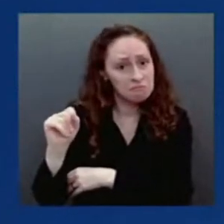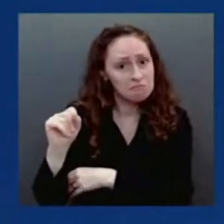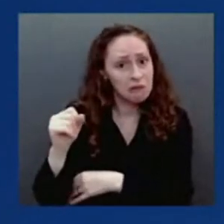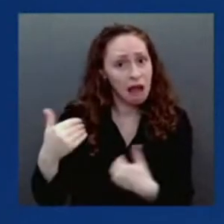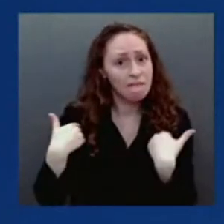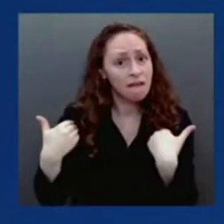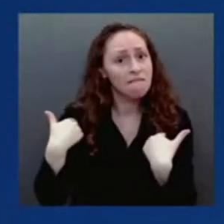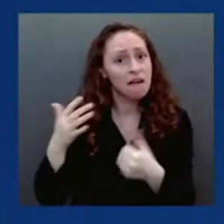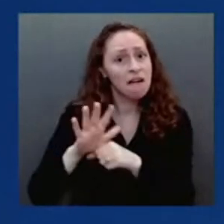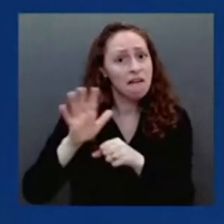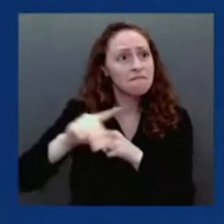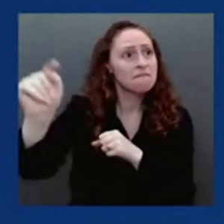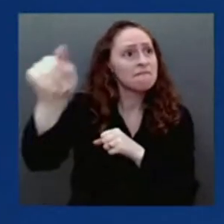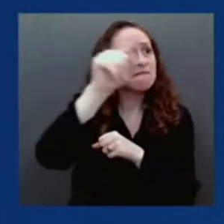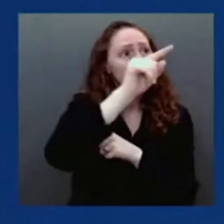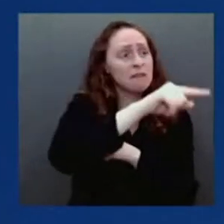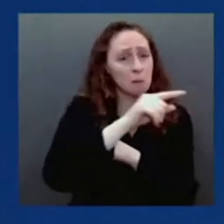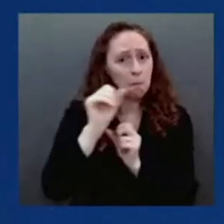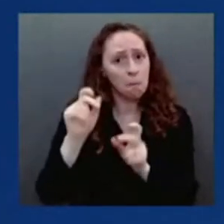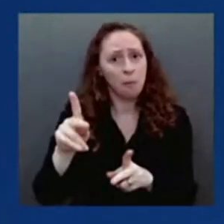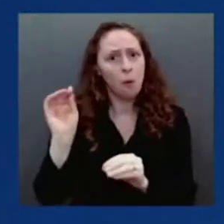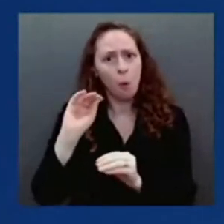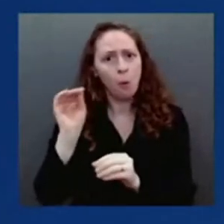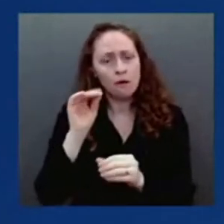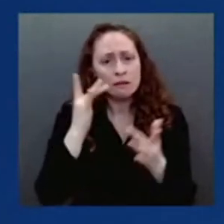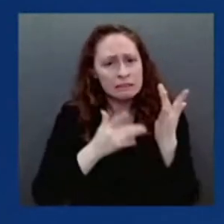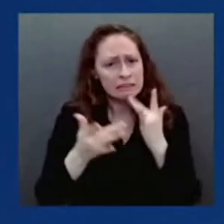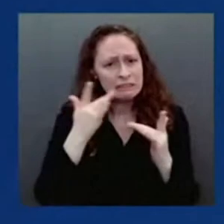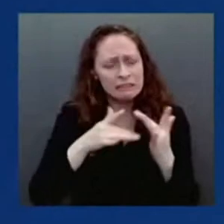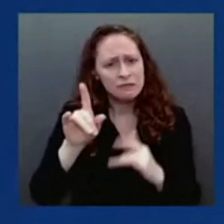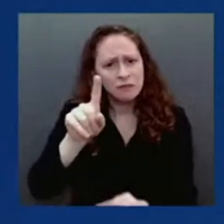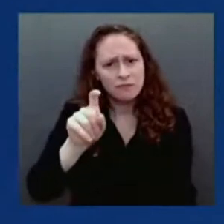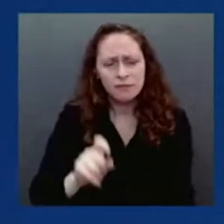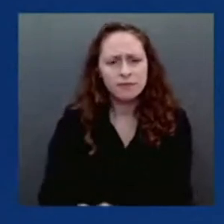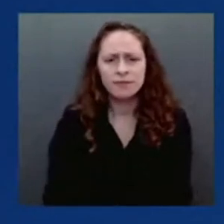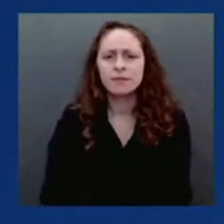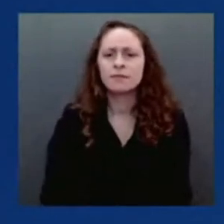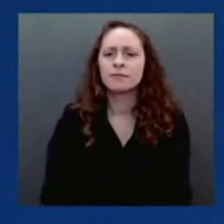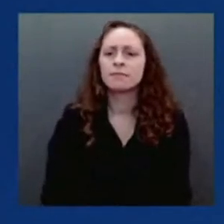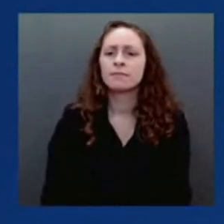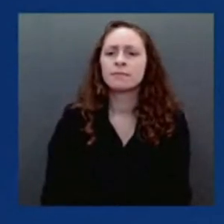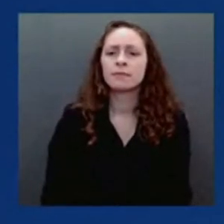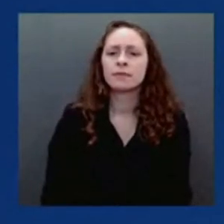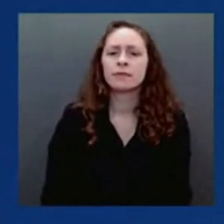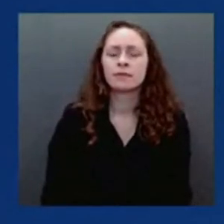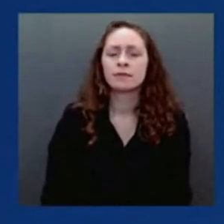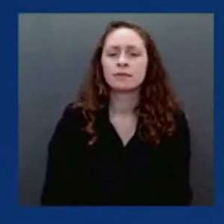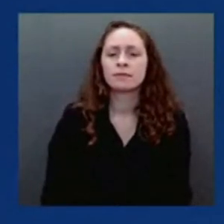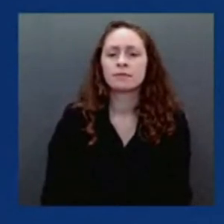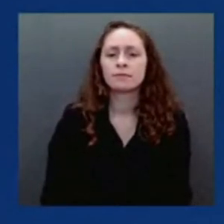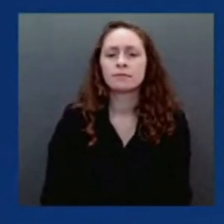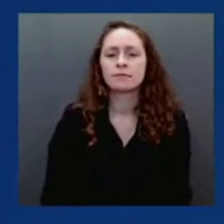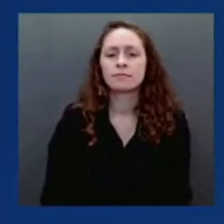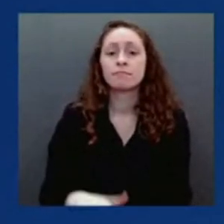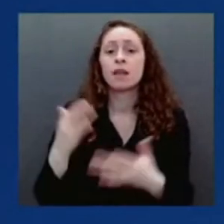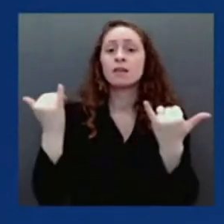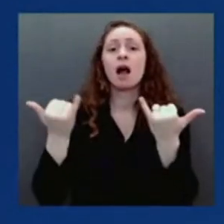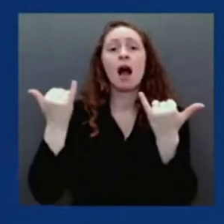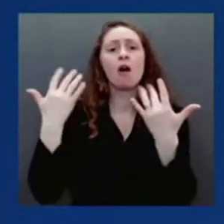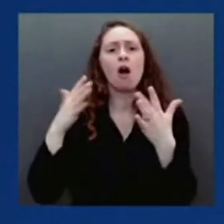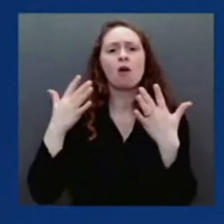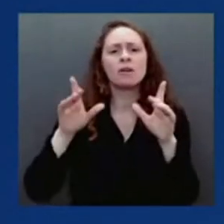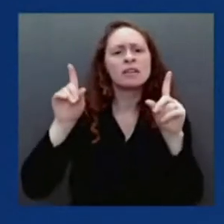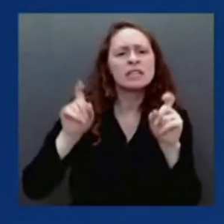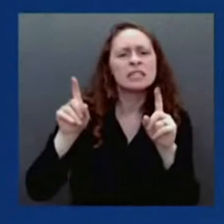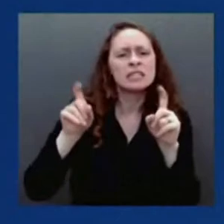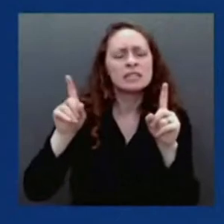With regard to the clinical trials that are being done in children from six months to 24 months and from 24 months through four